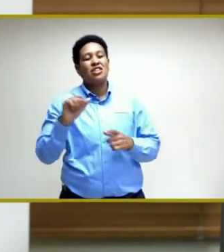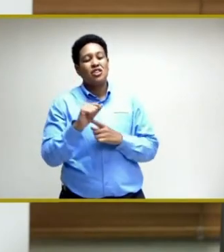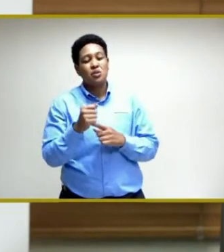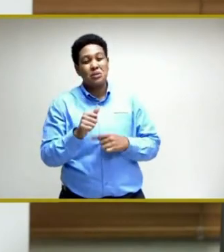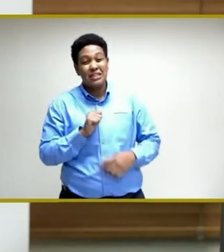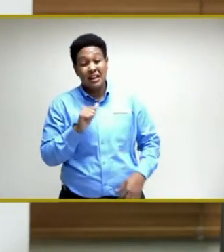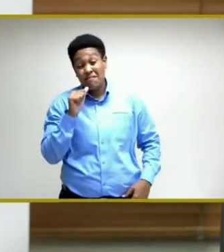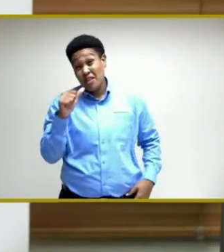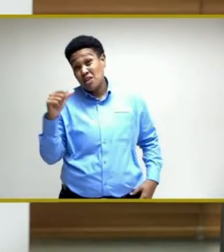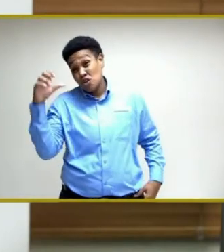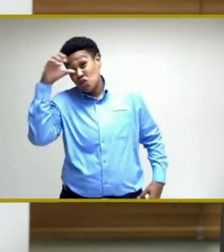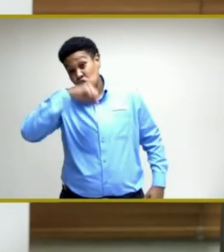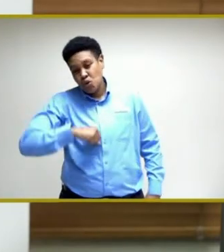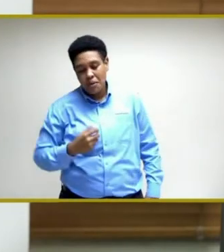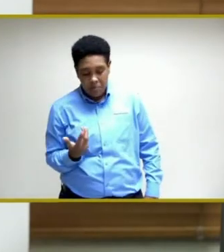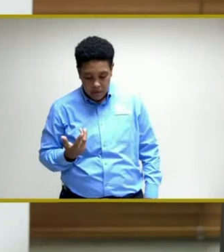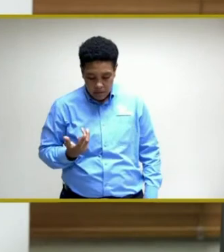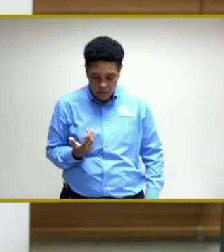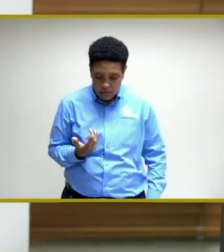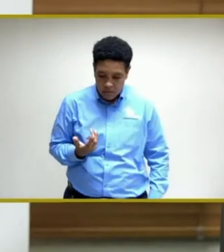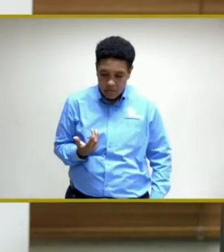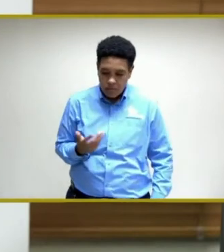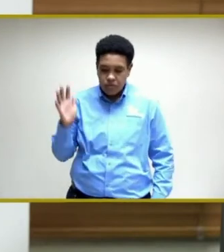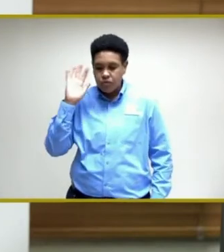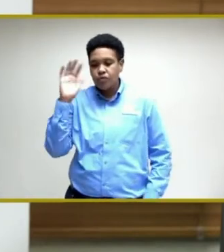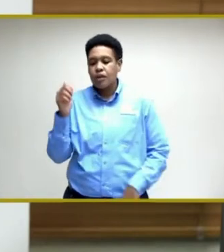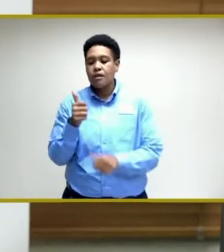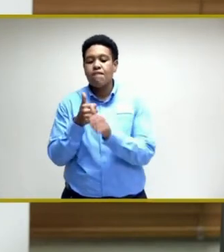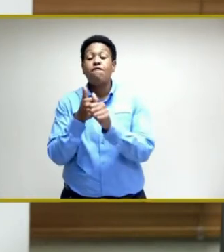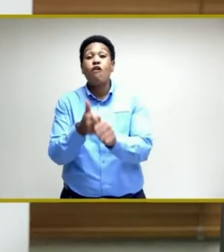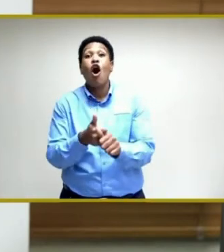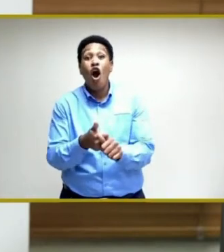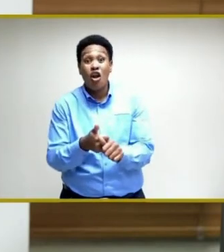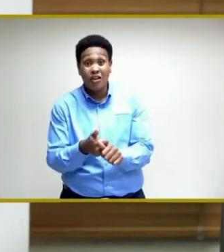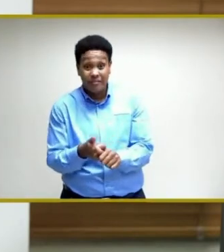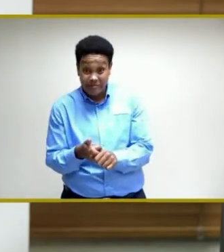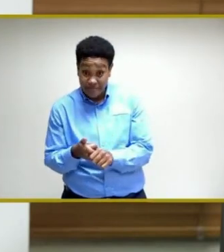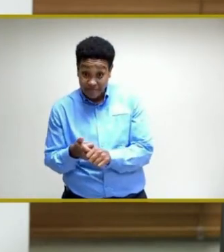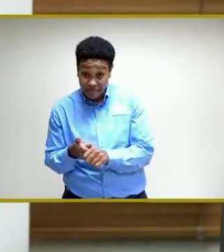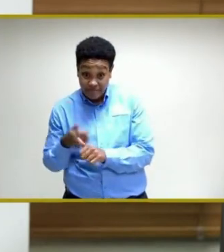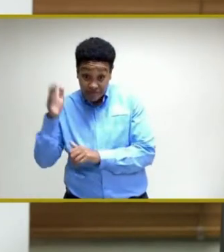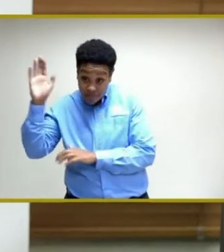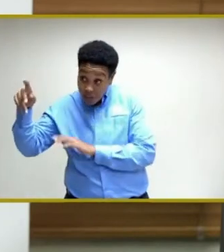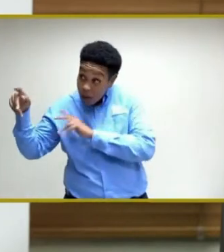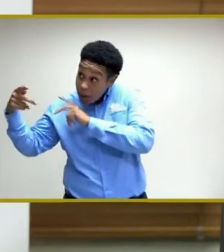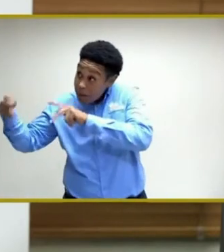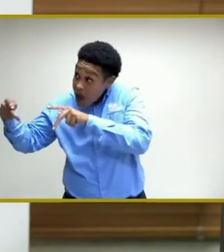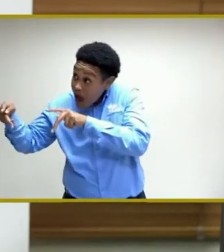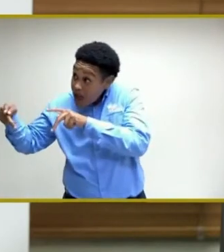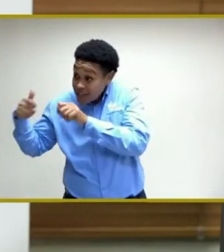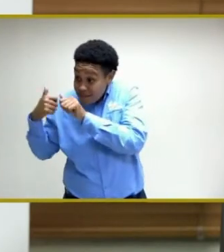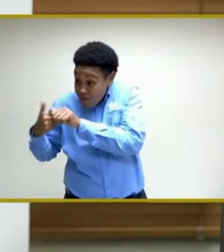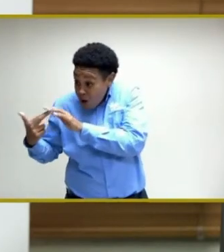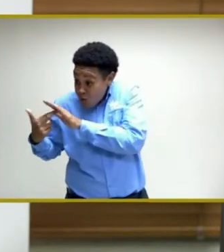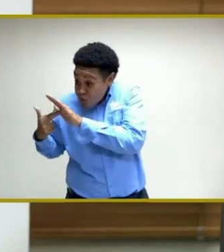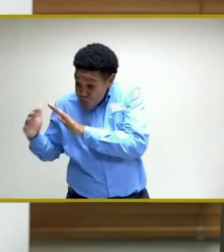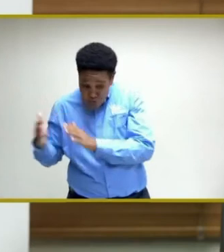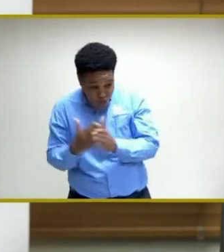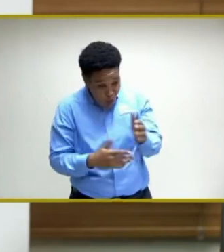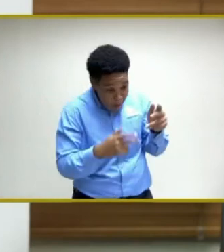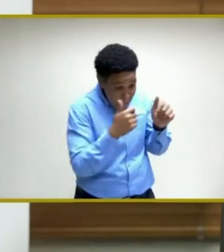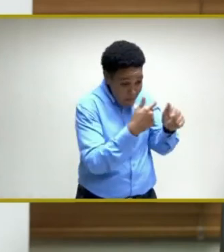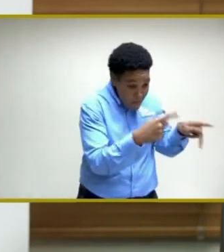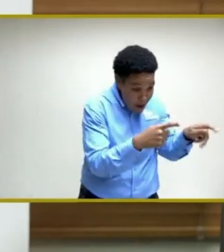assuming that it was followed in all instances at a particular event. I am sure there were